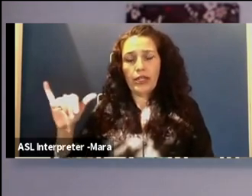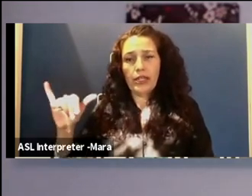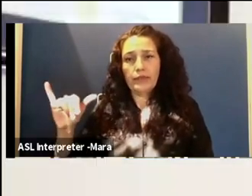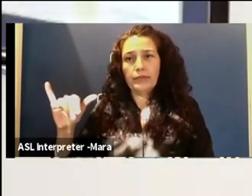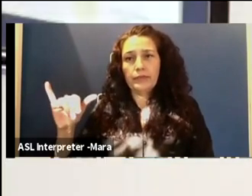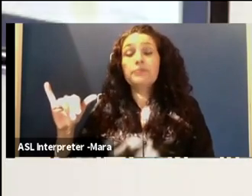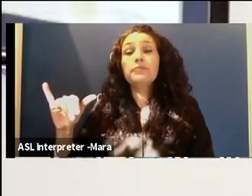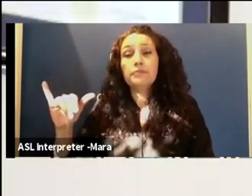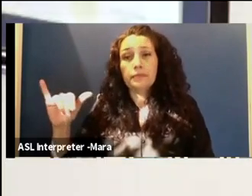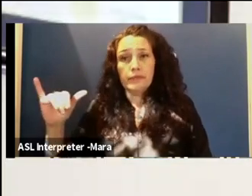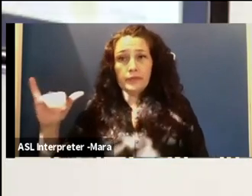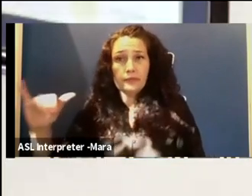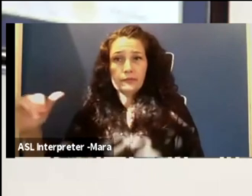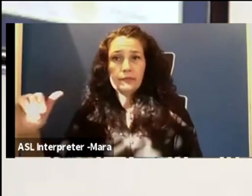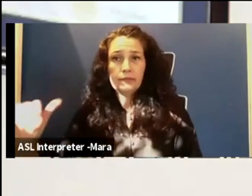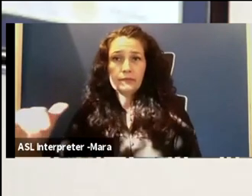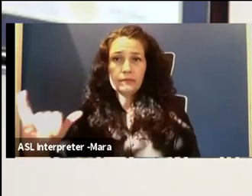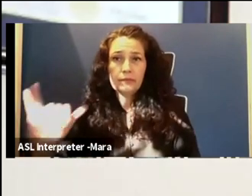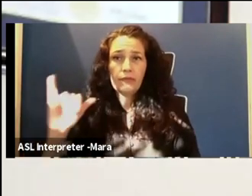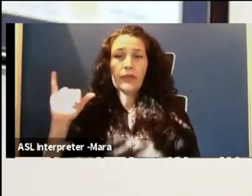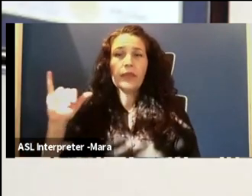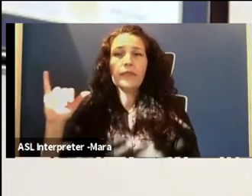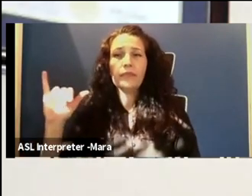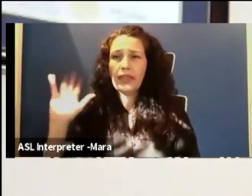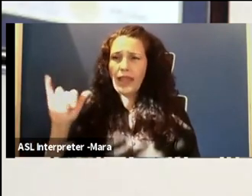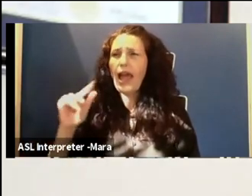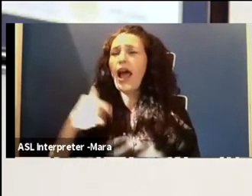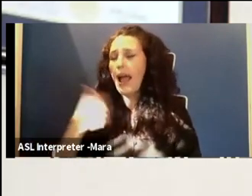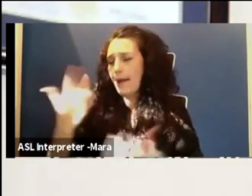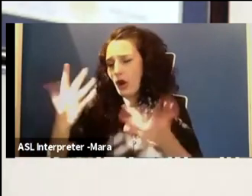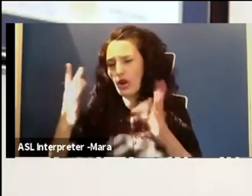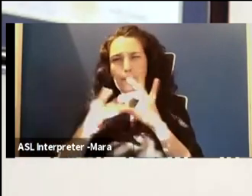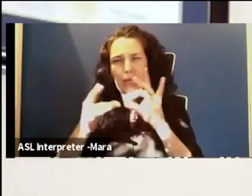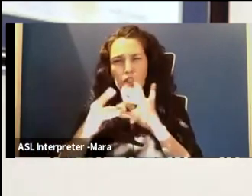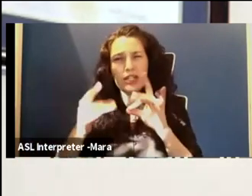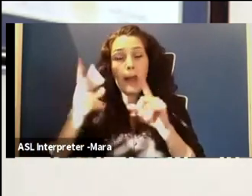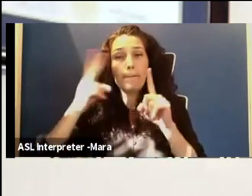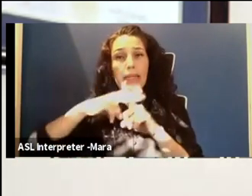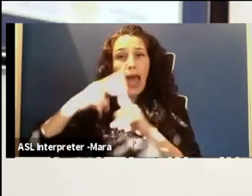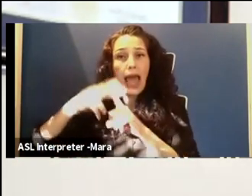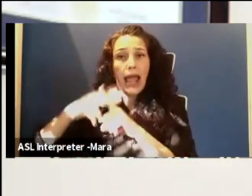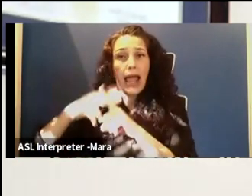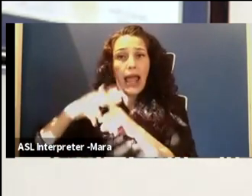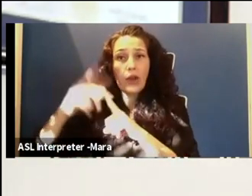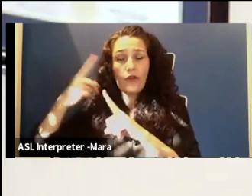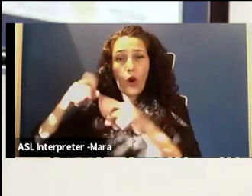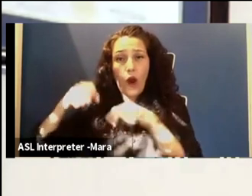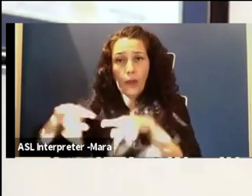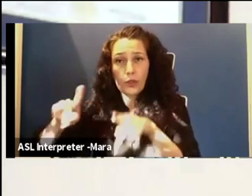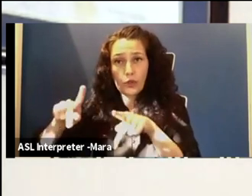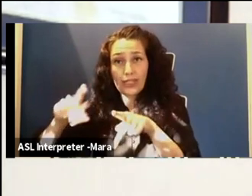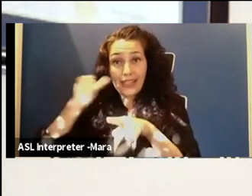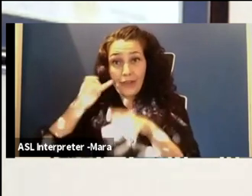Yeah, it's more of what I mentioned in my presentation, you know, apply for those opportunities. If you're here today, that means you're already looking for them.